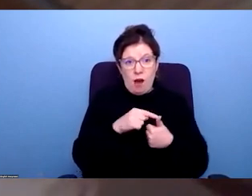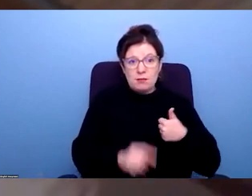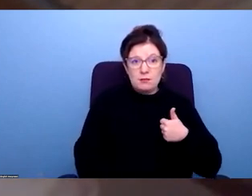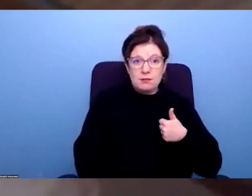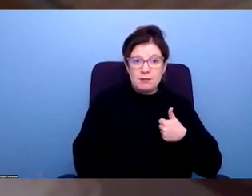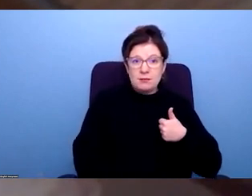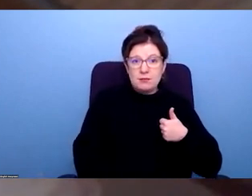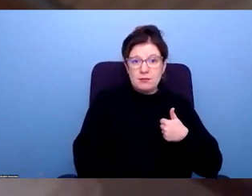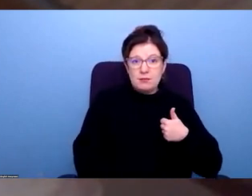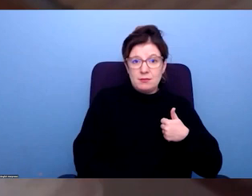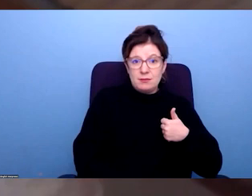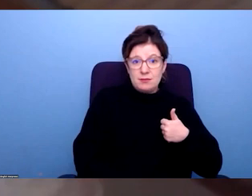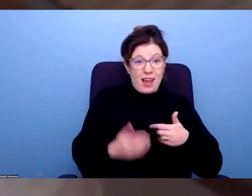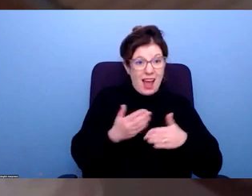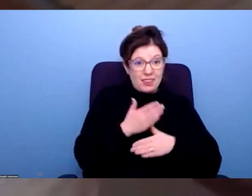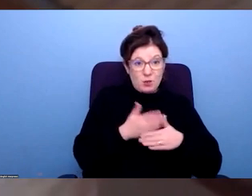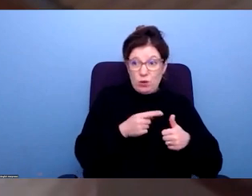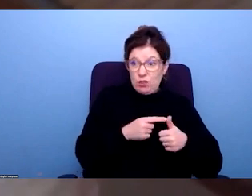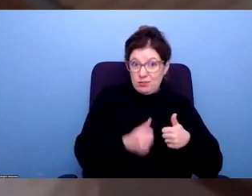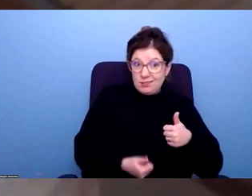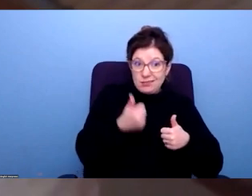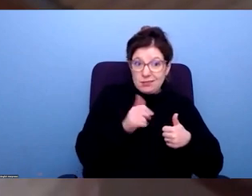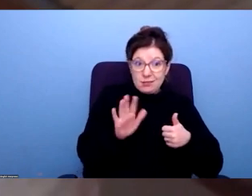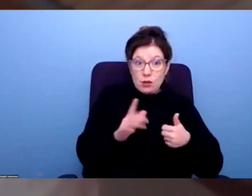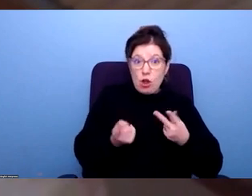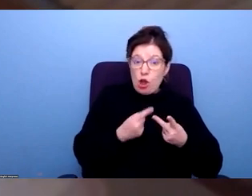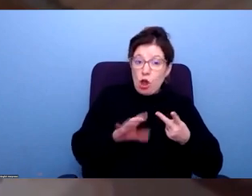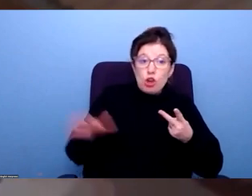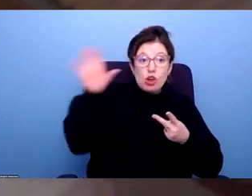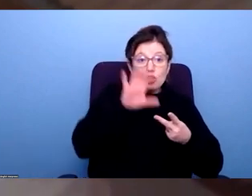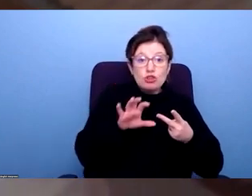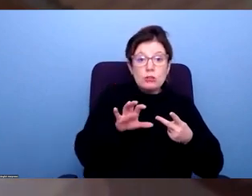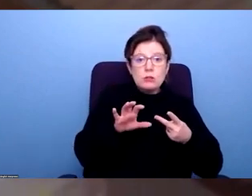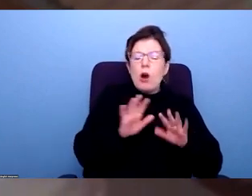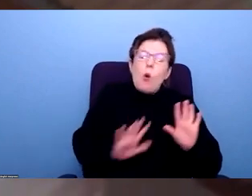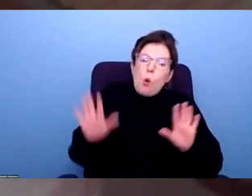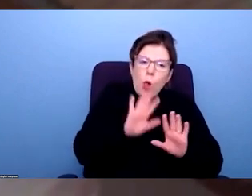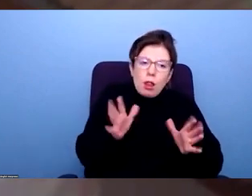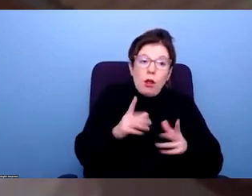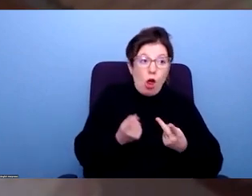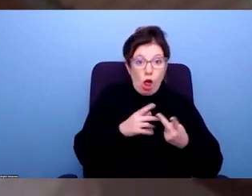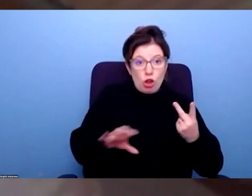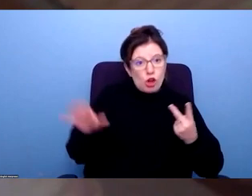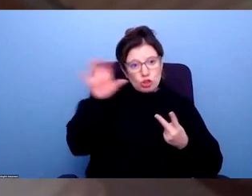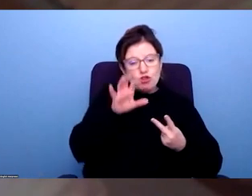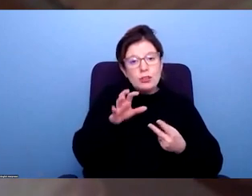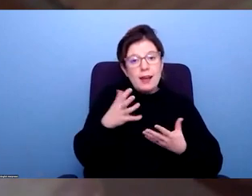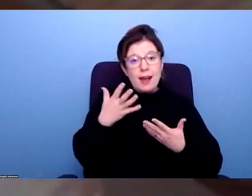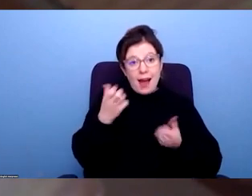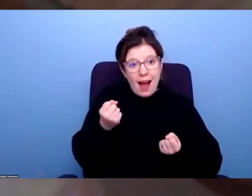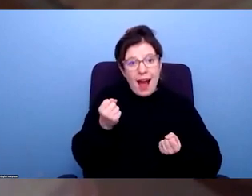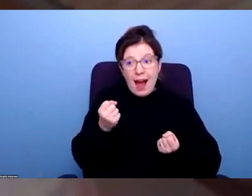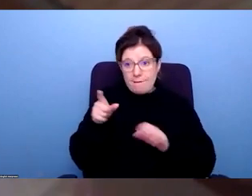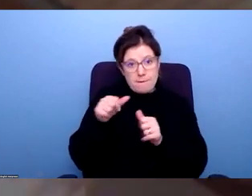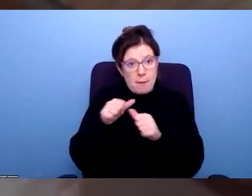working as well as it should, it just isn't. And other countries do many, many, not all by any means, but many other countries do do some of this